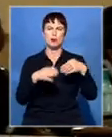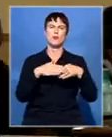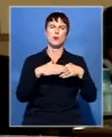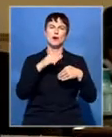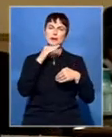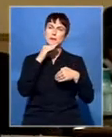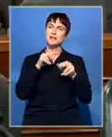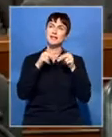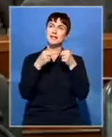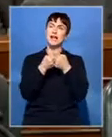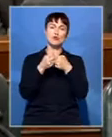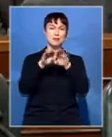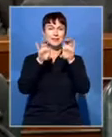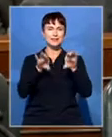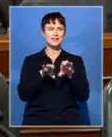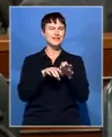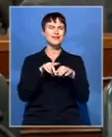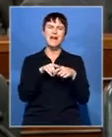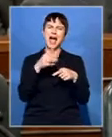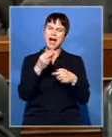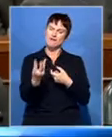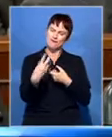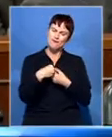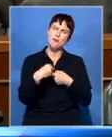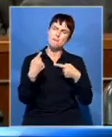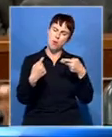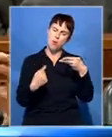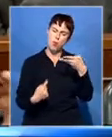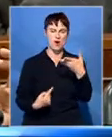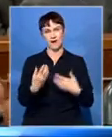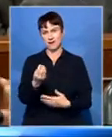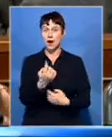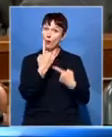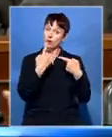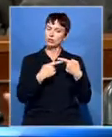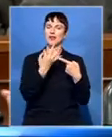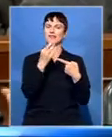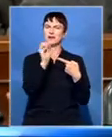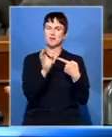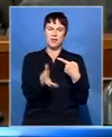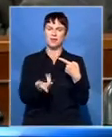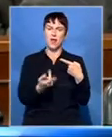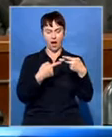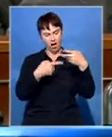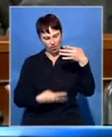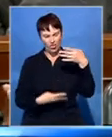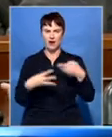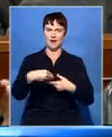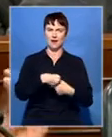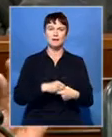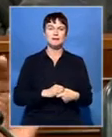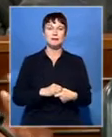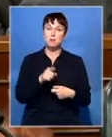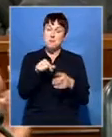National Senior Certificate. The National Senior Certificate is possibly the most important qualification simply